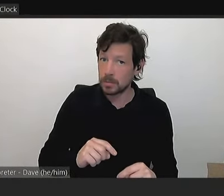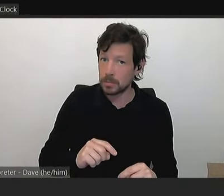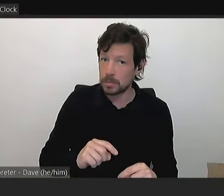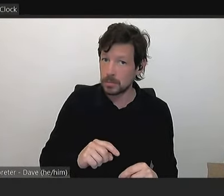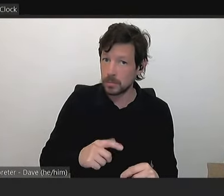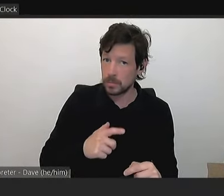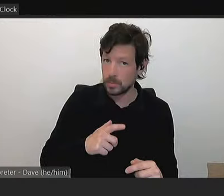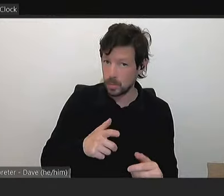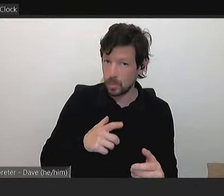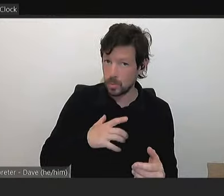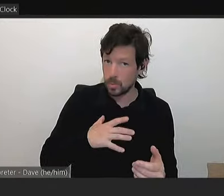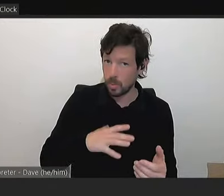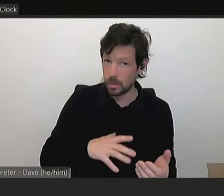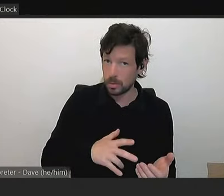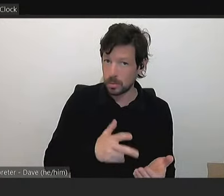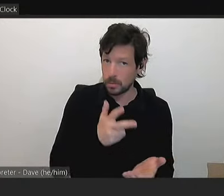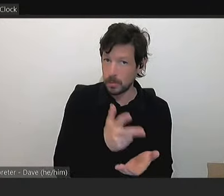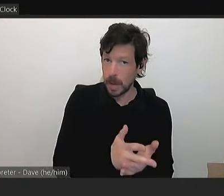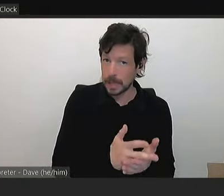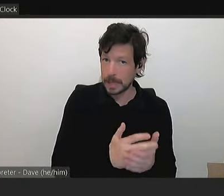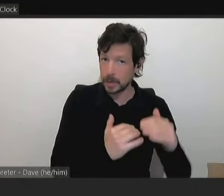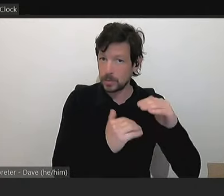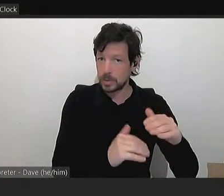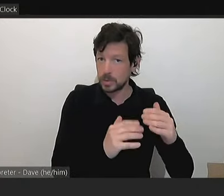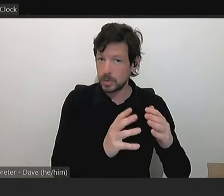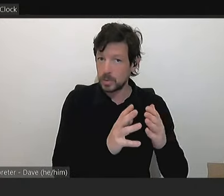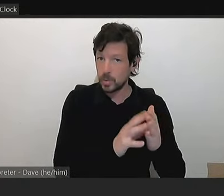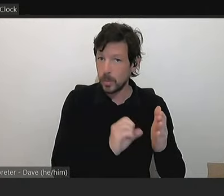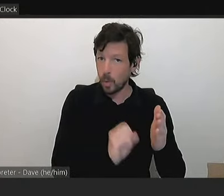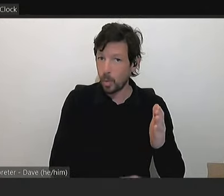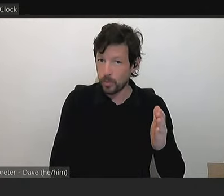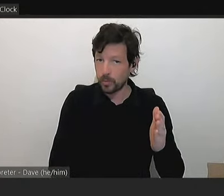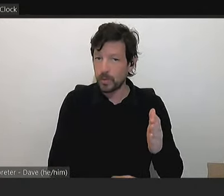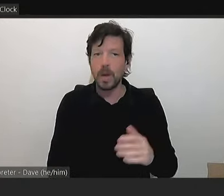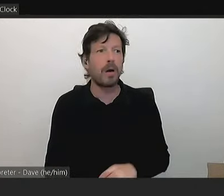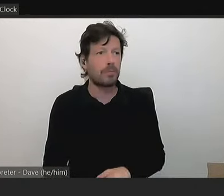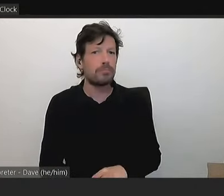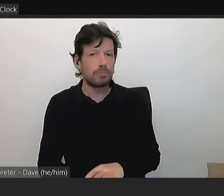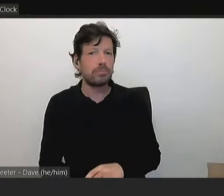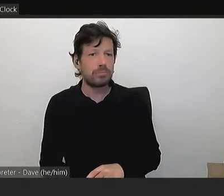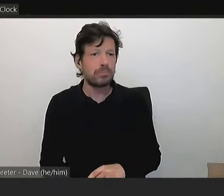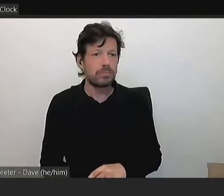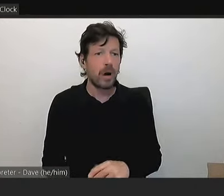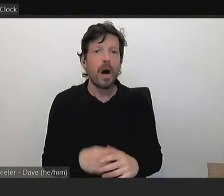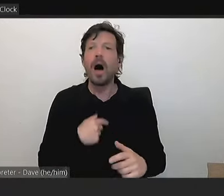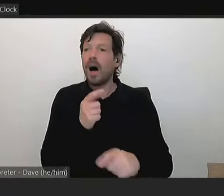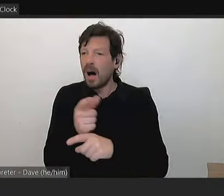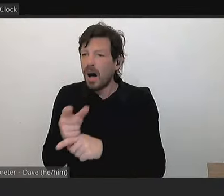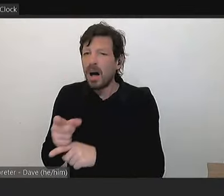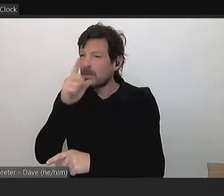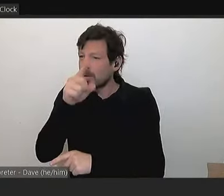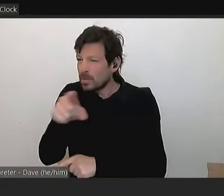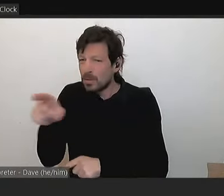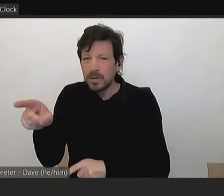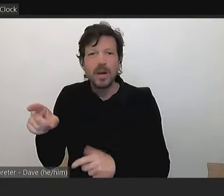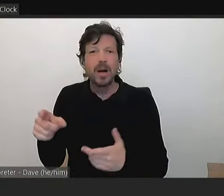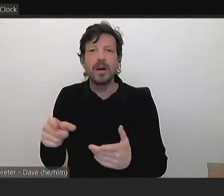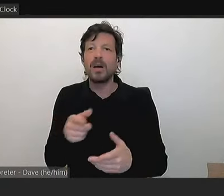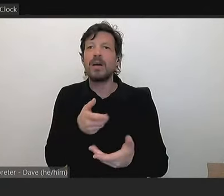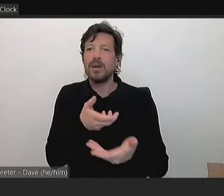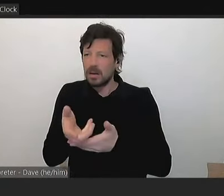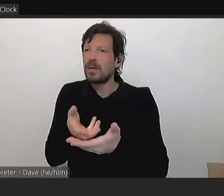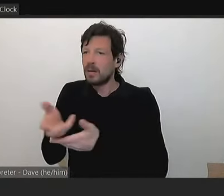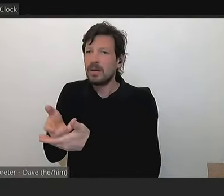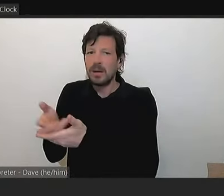restrictions to be removed? Yeah, yeah. The people, well, I went through, there was only one person in the 400 metres, um,